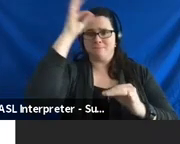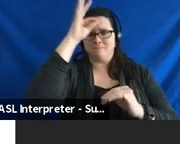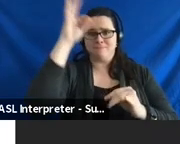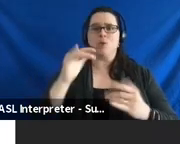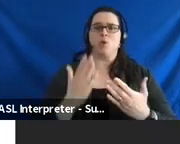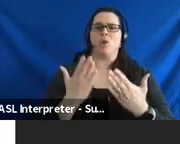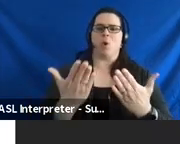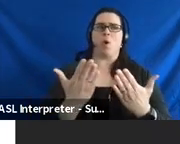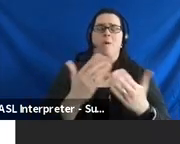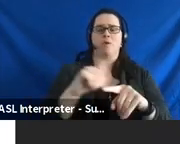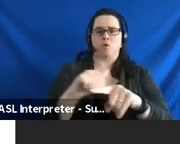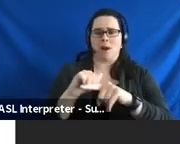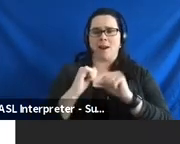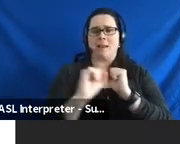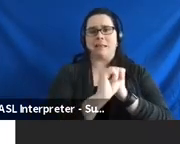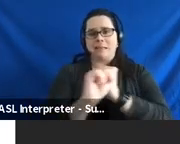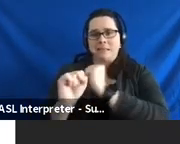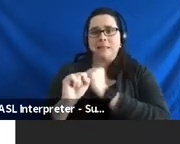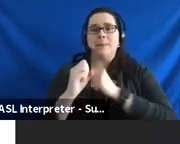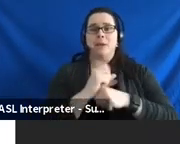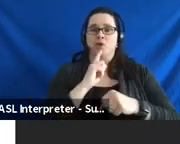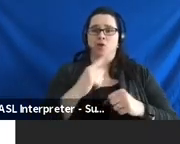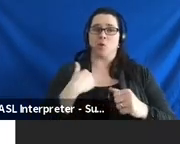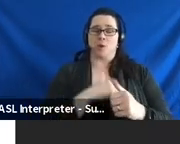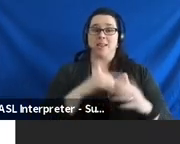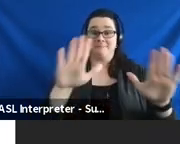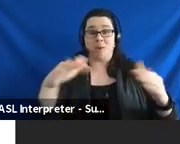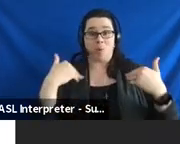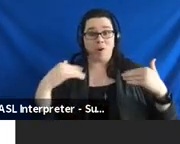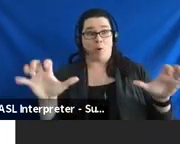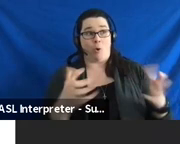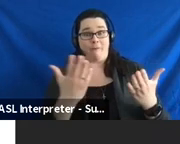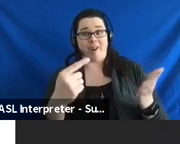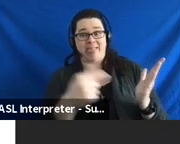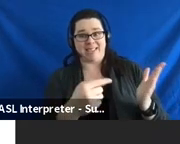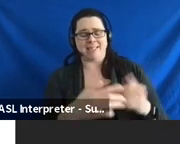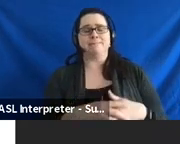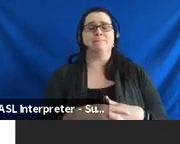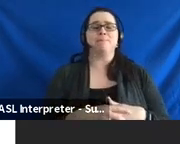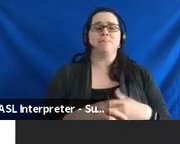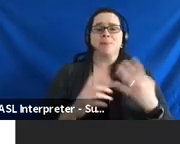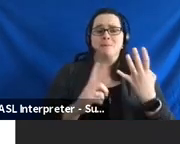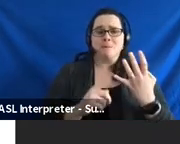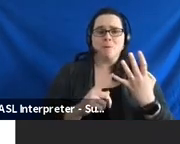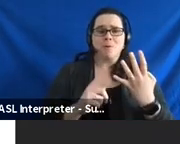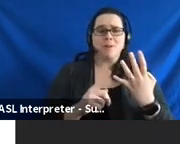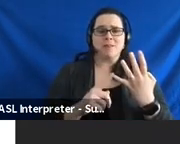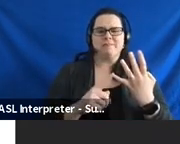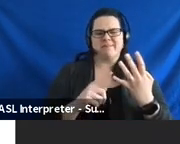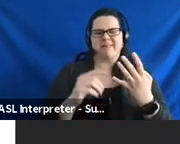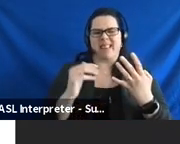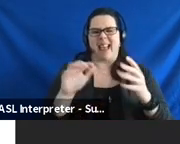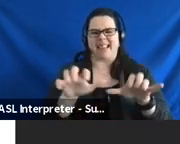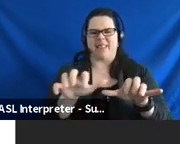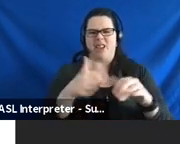that training and then making sure that we advertise that we're doing that. Then our next one activity under this objective